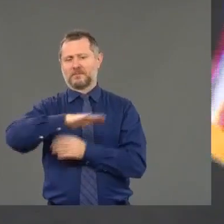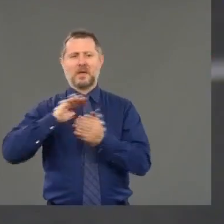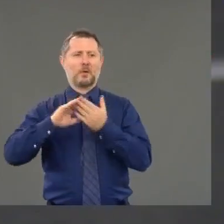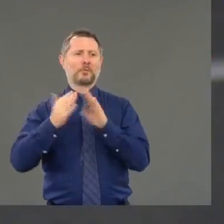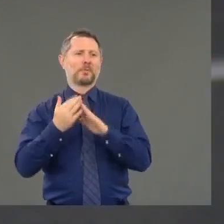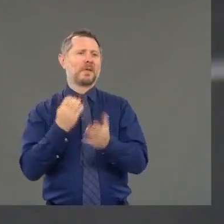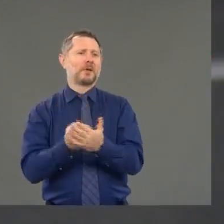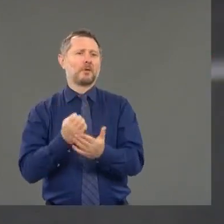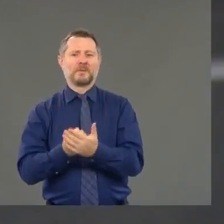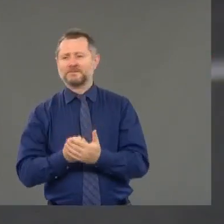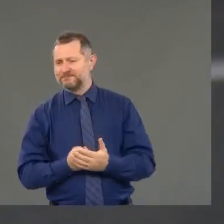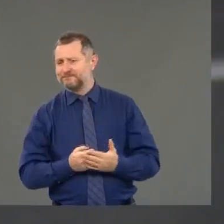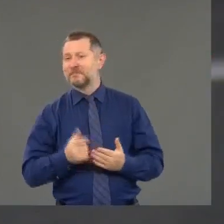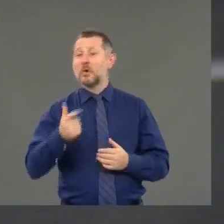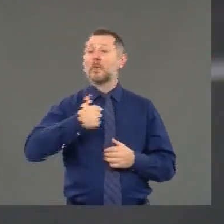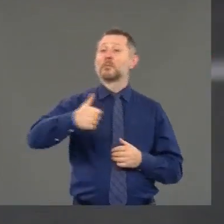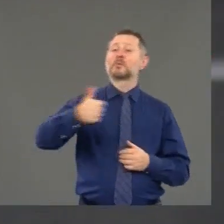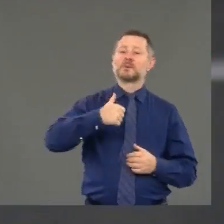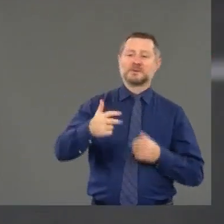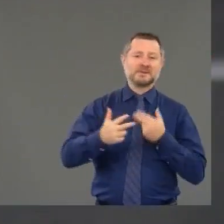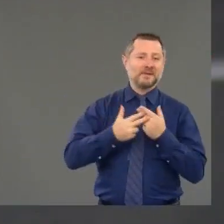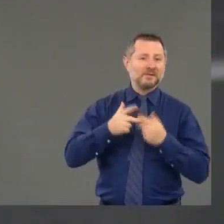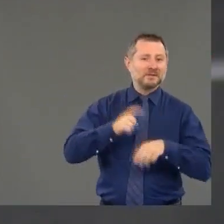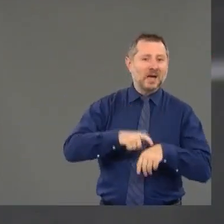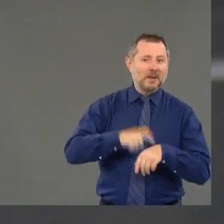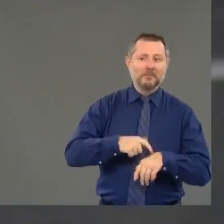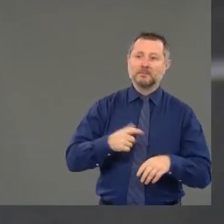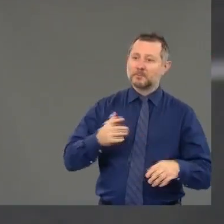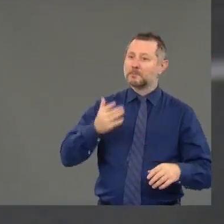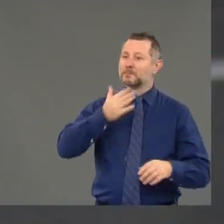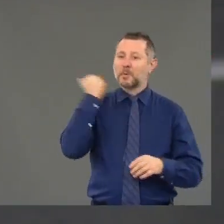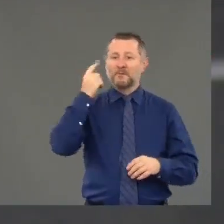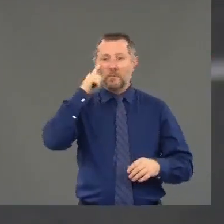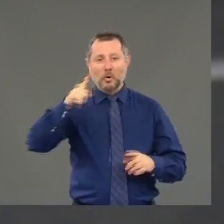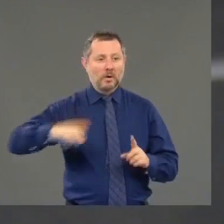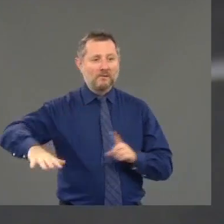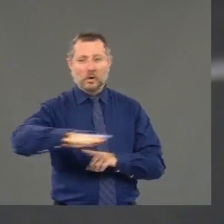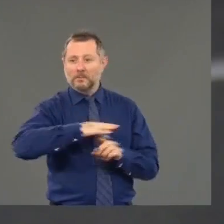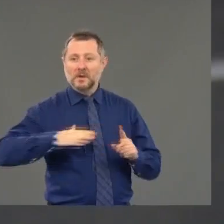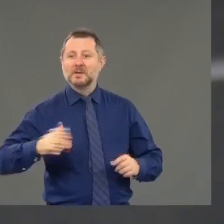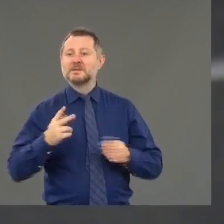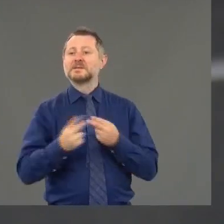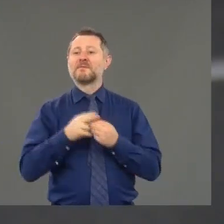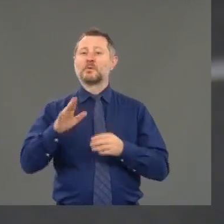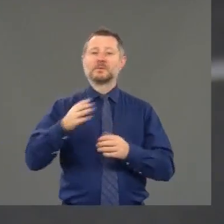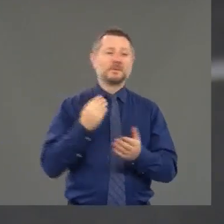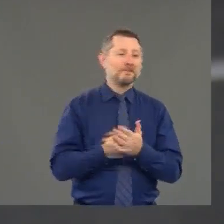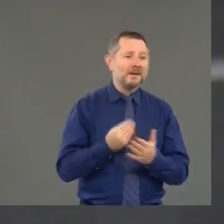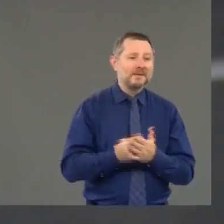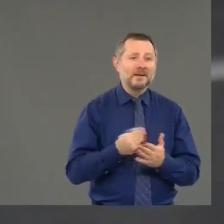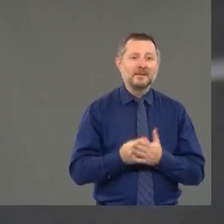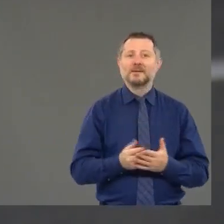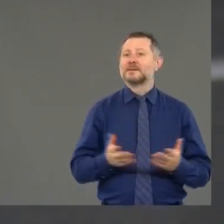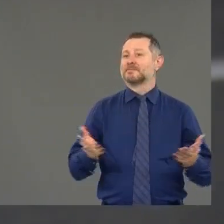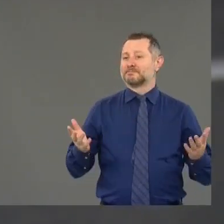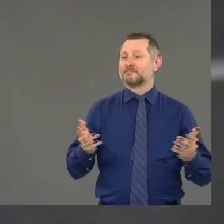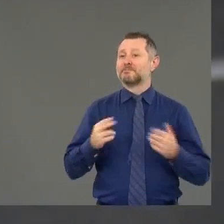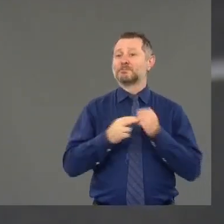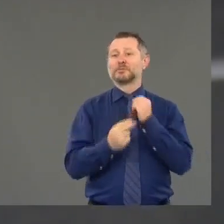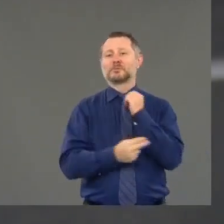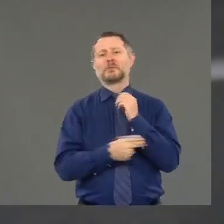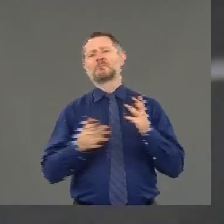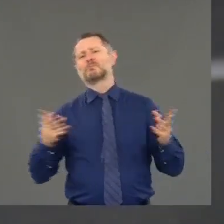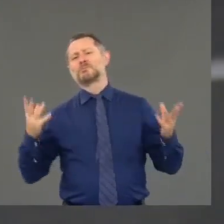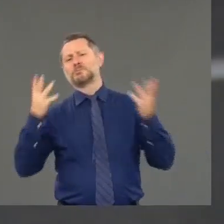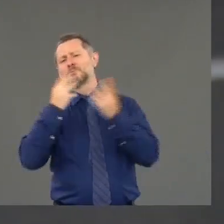People, the commute is shorter. It's better for the environment. It's saving money. Uh, the bridge is beautiful.